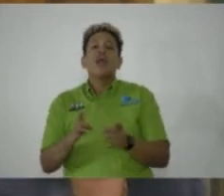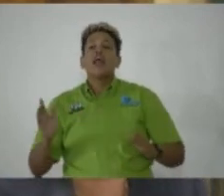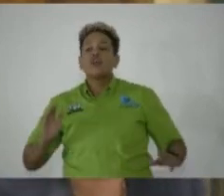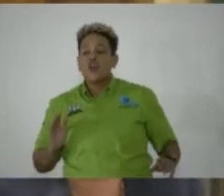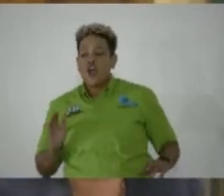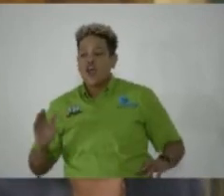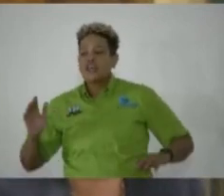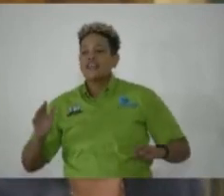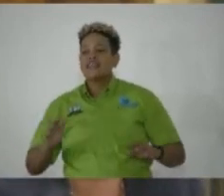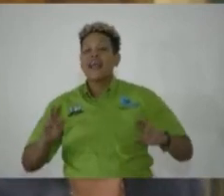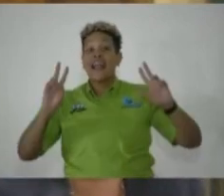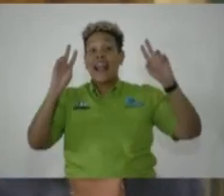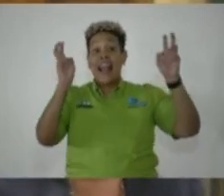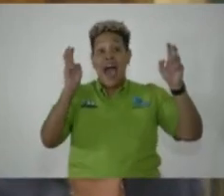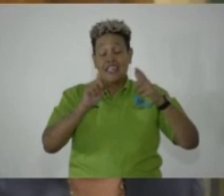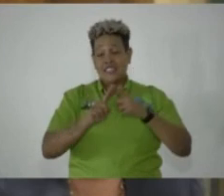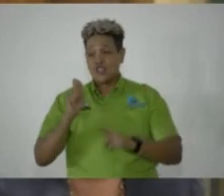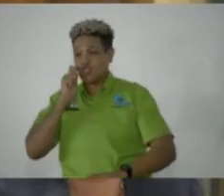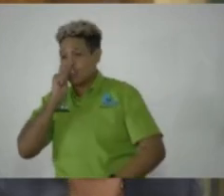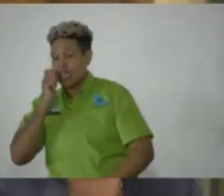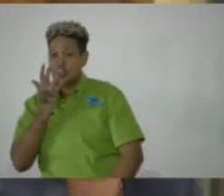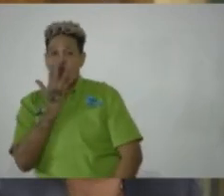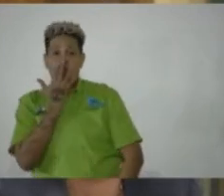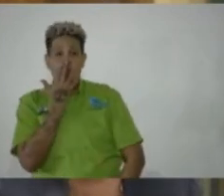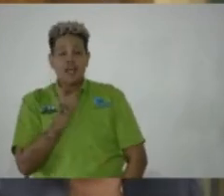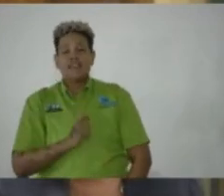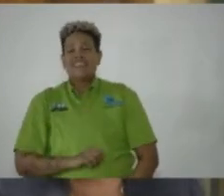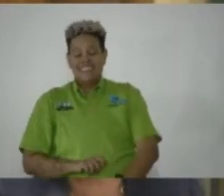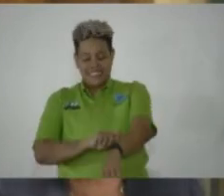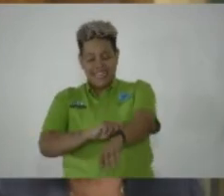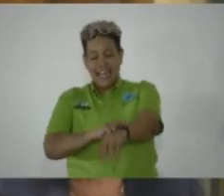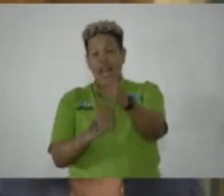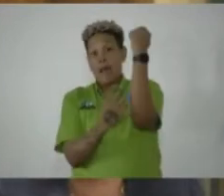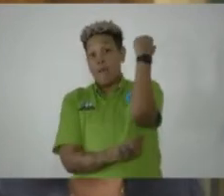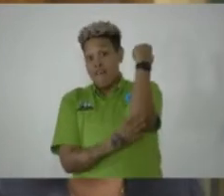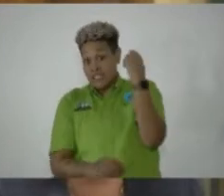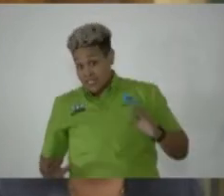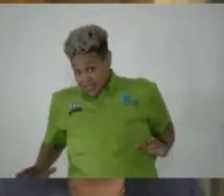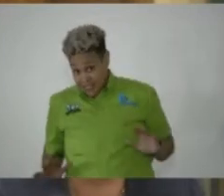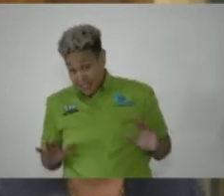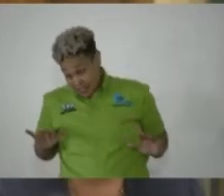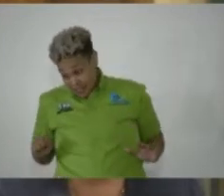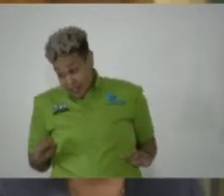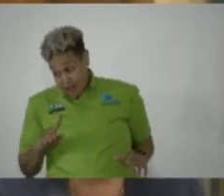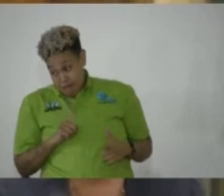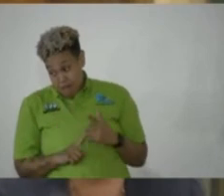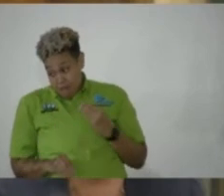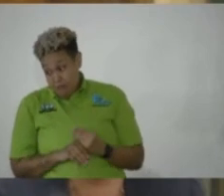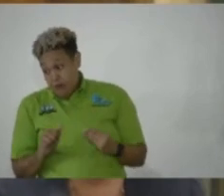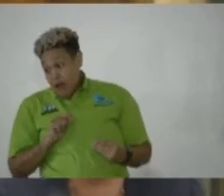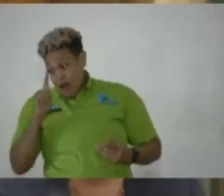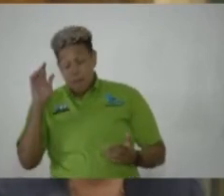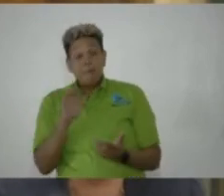class, race, color, skin, poverty, yes? And I